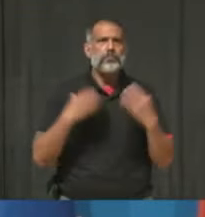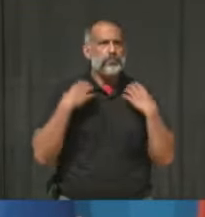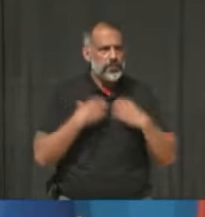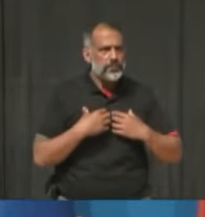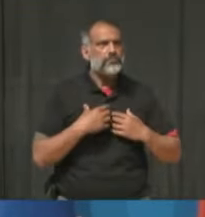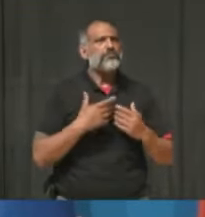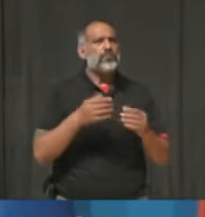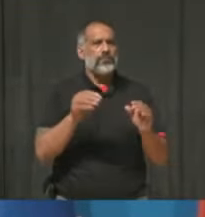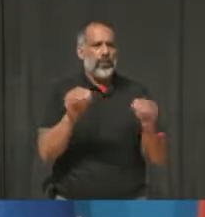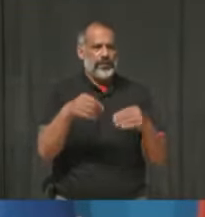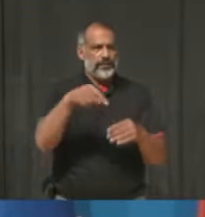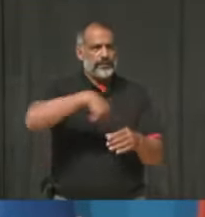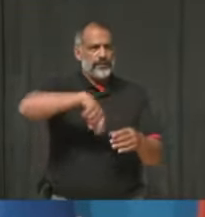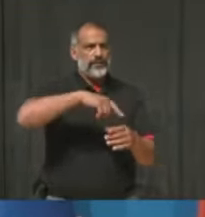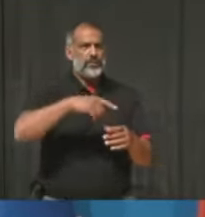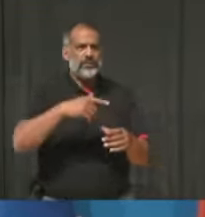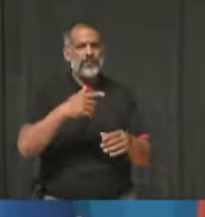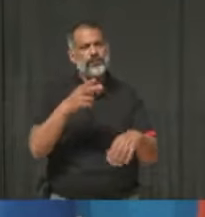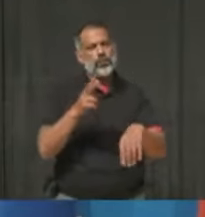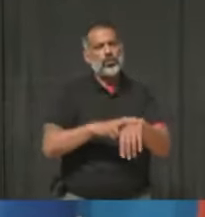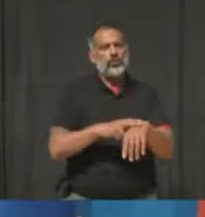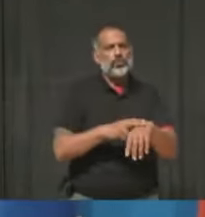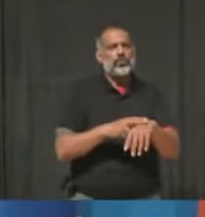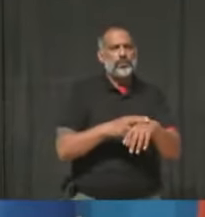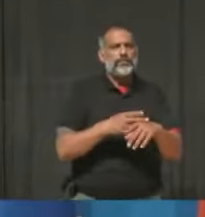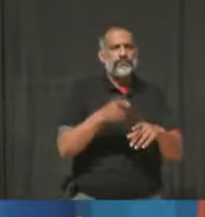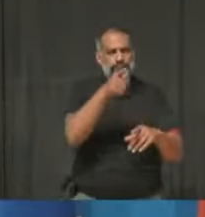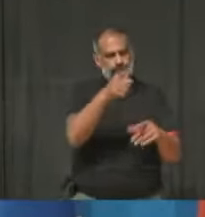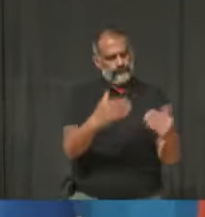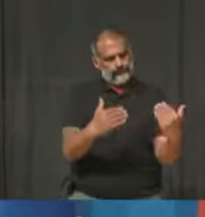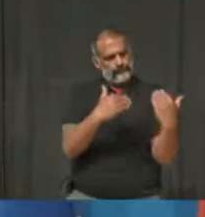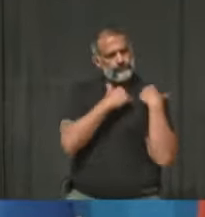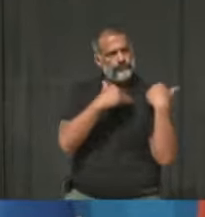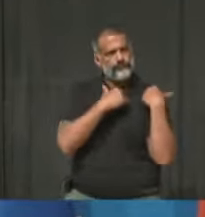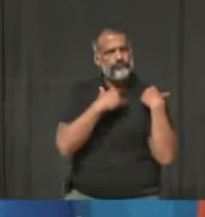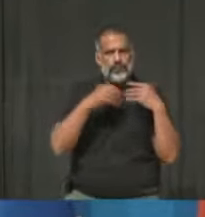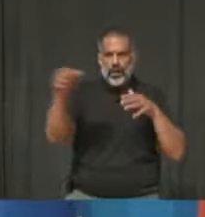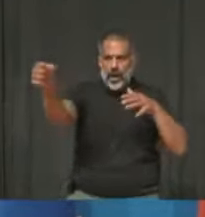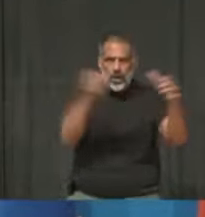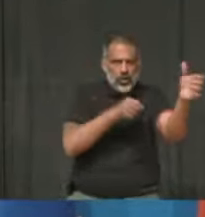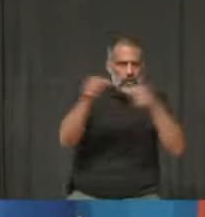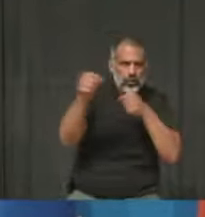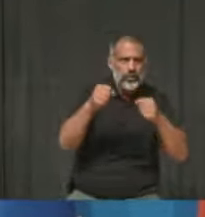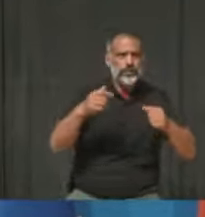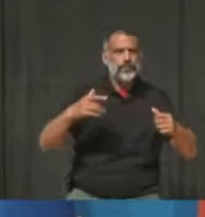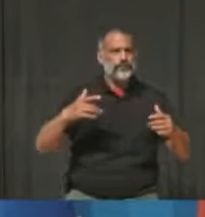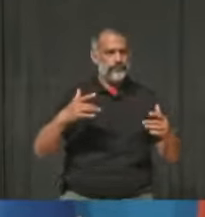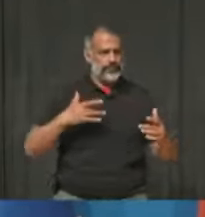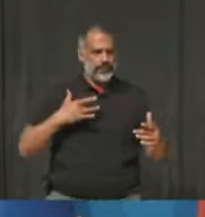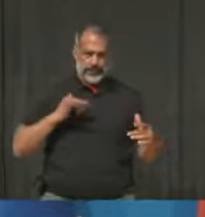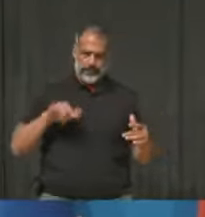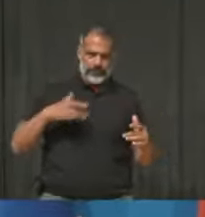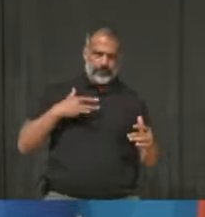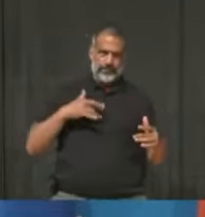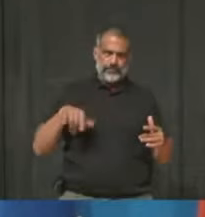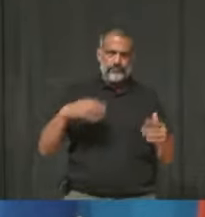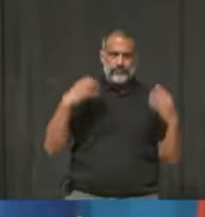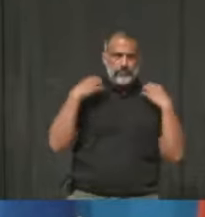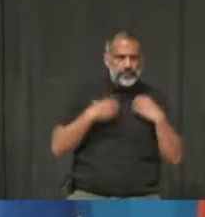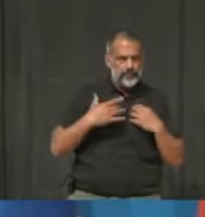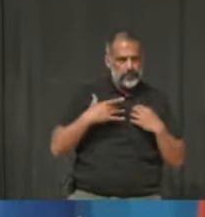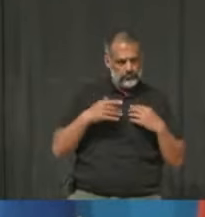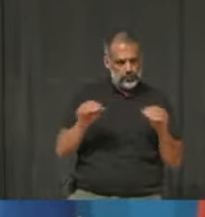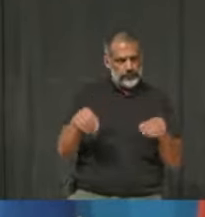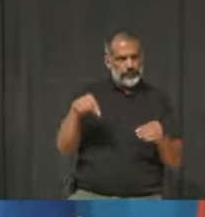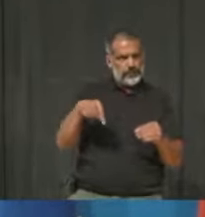where you have a little more say over the staffing. And I want to know, do you think that the mayor's office is a microcosm of the city of Mississauga in how